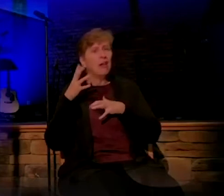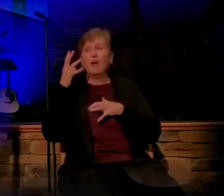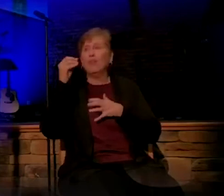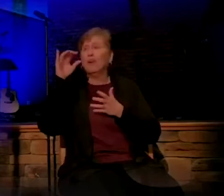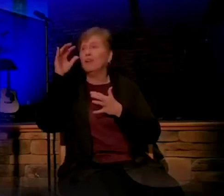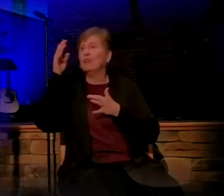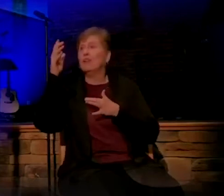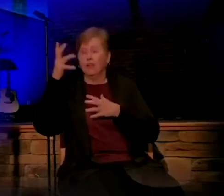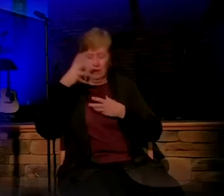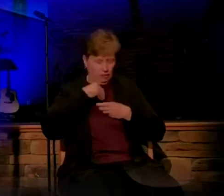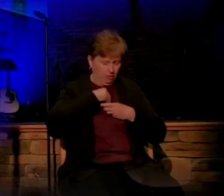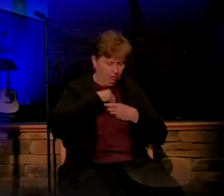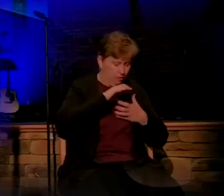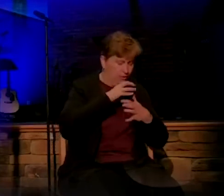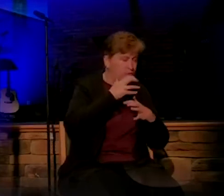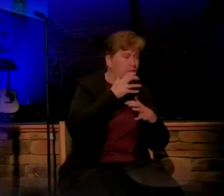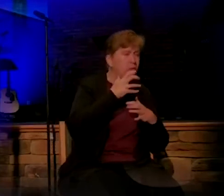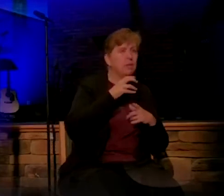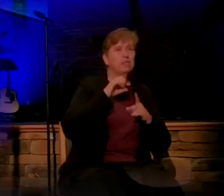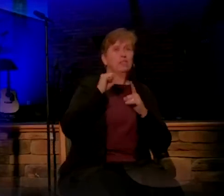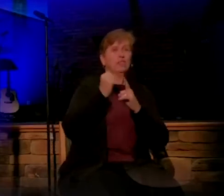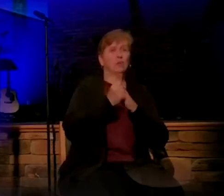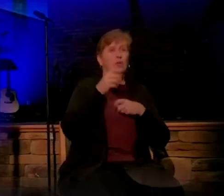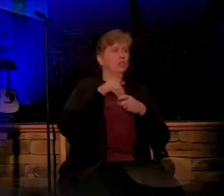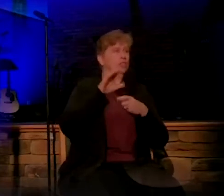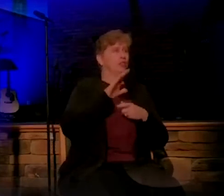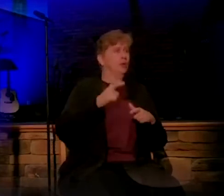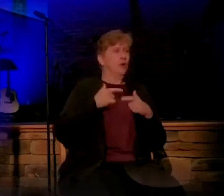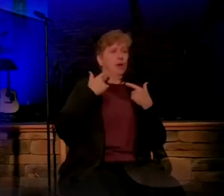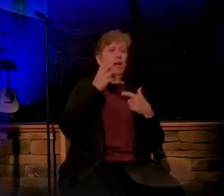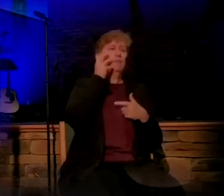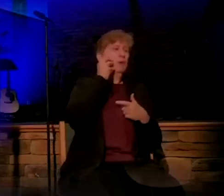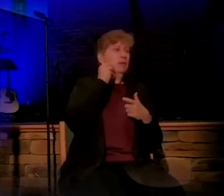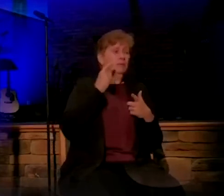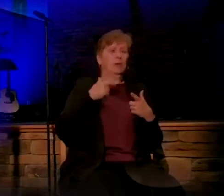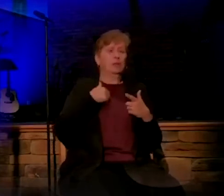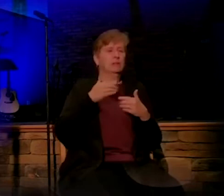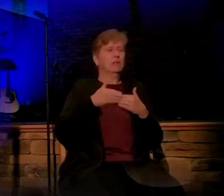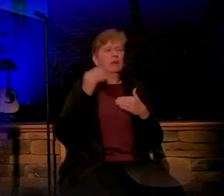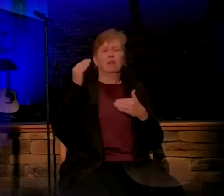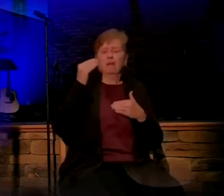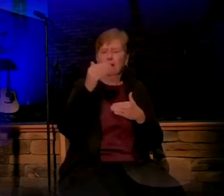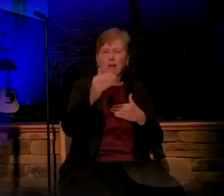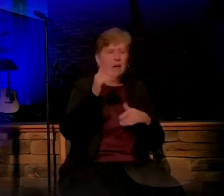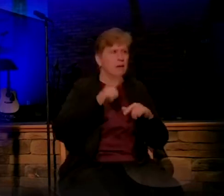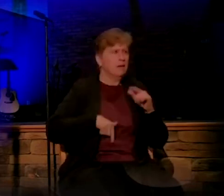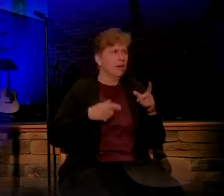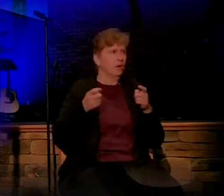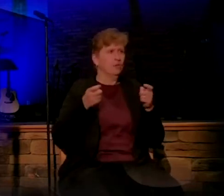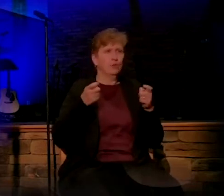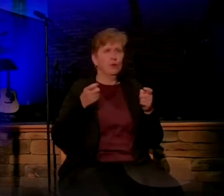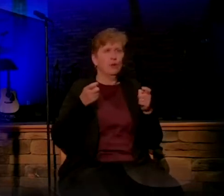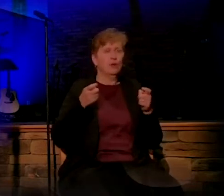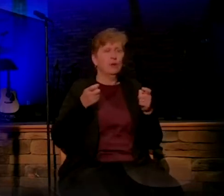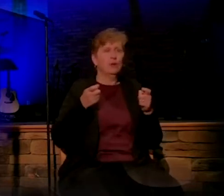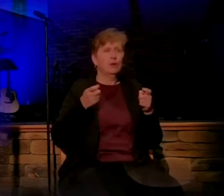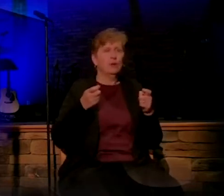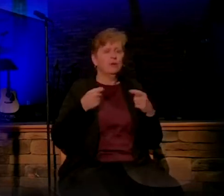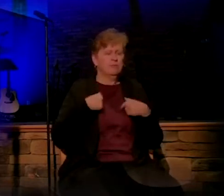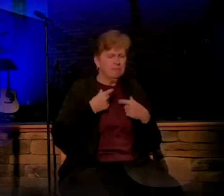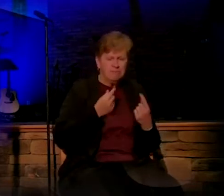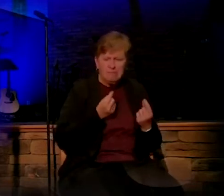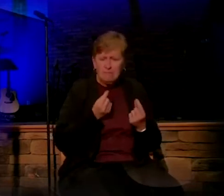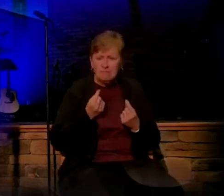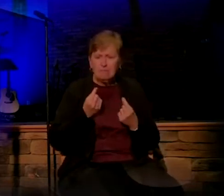situation right now you're looking at it and it seems to be beyond your control. And so the question is, what do you do?